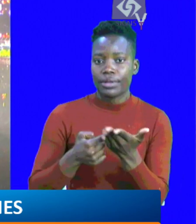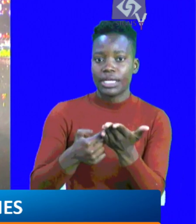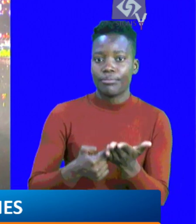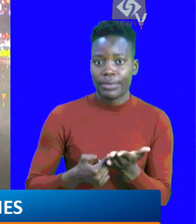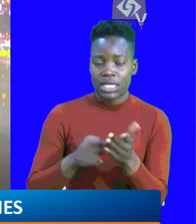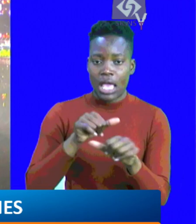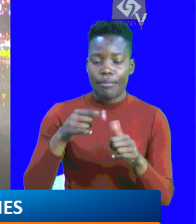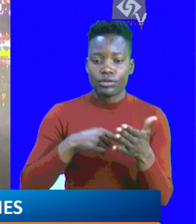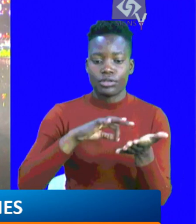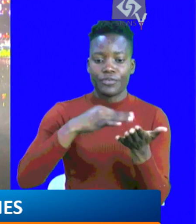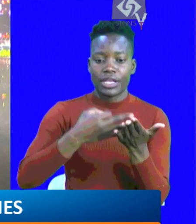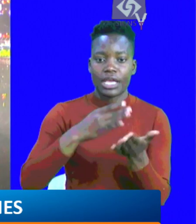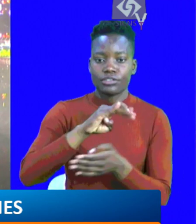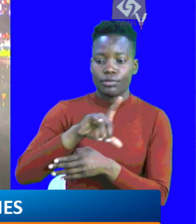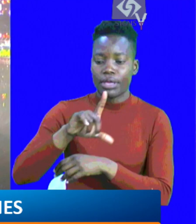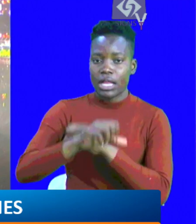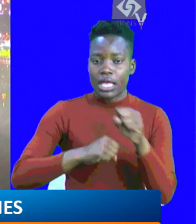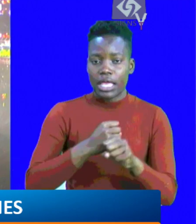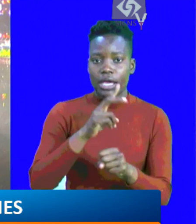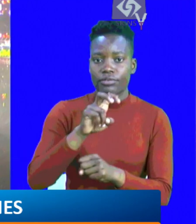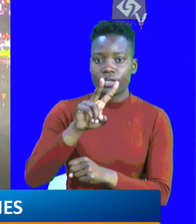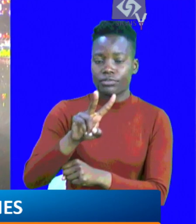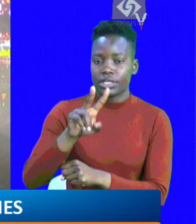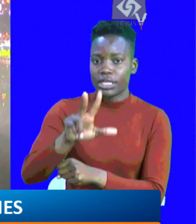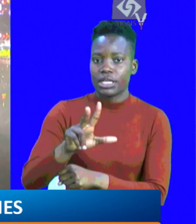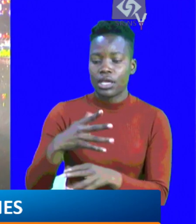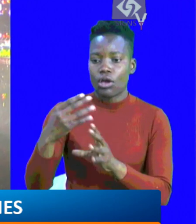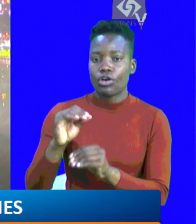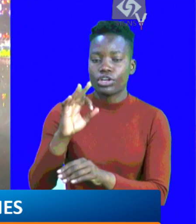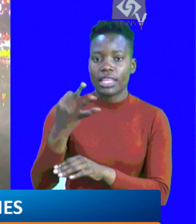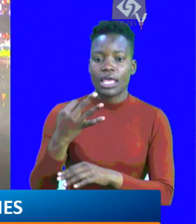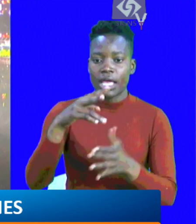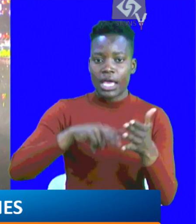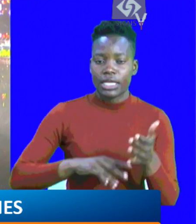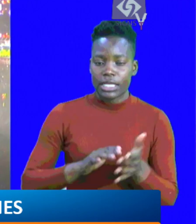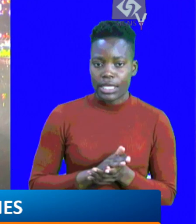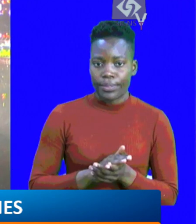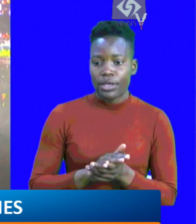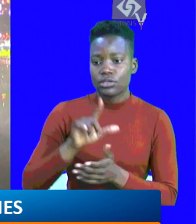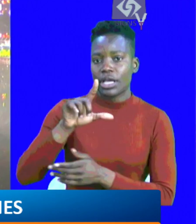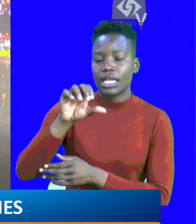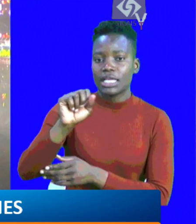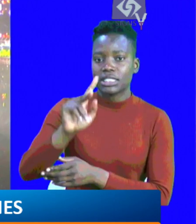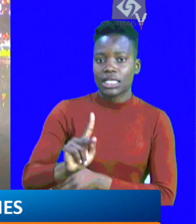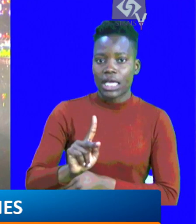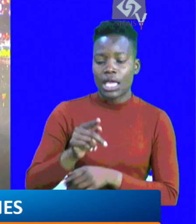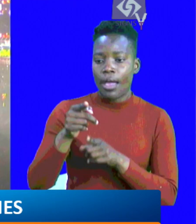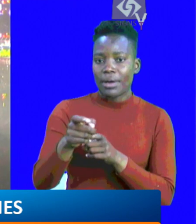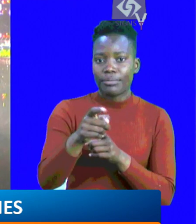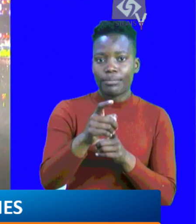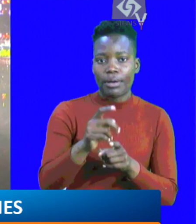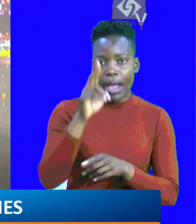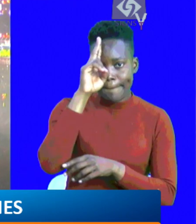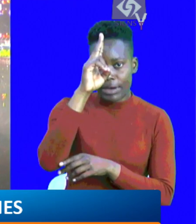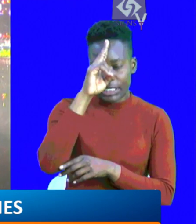discussions and the debates about the Finance Bill 2023 go into their third reading. And away from